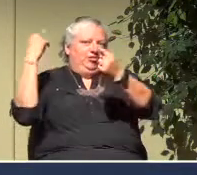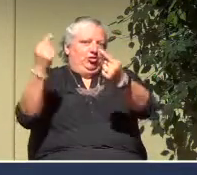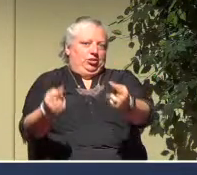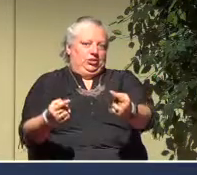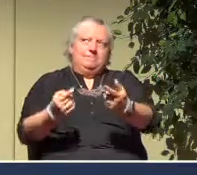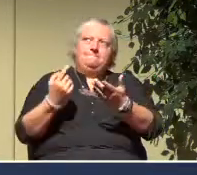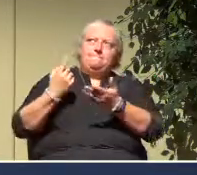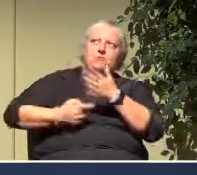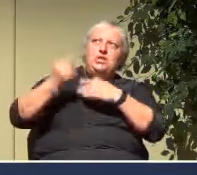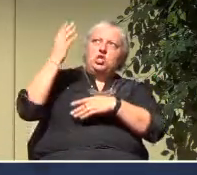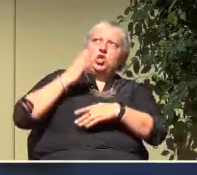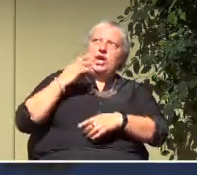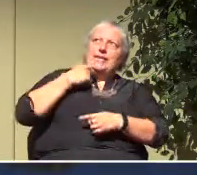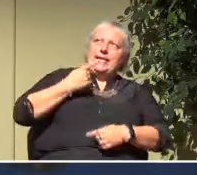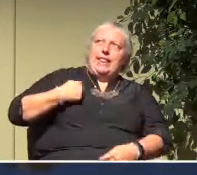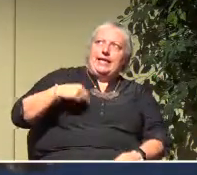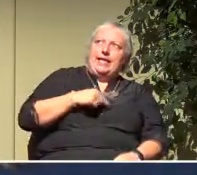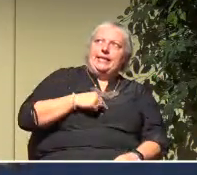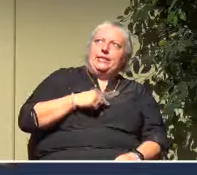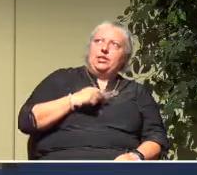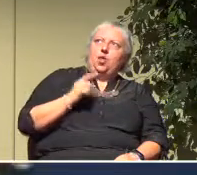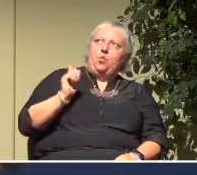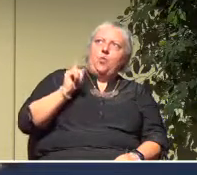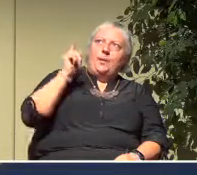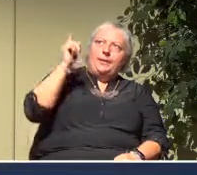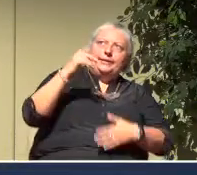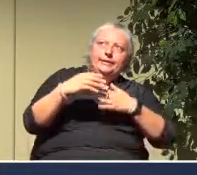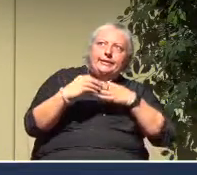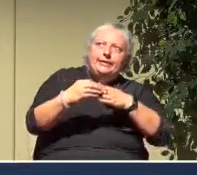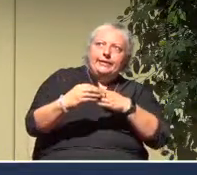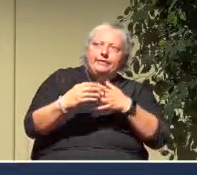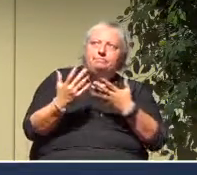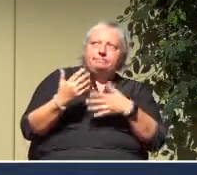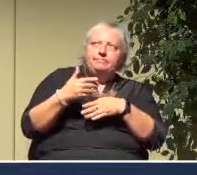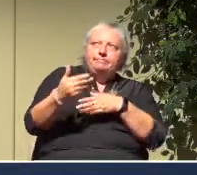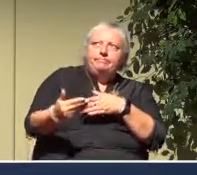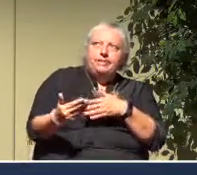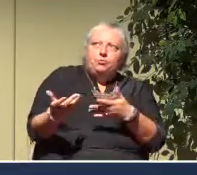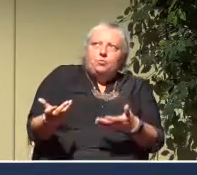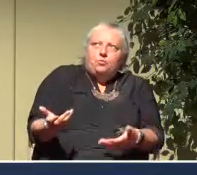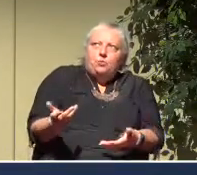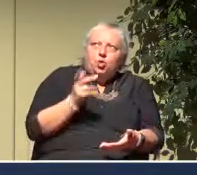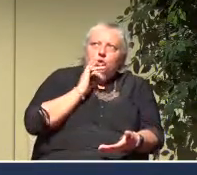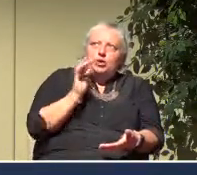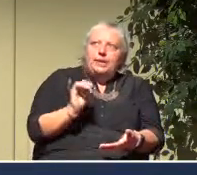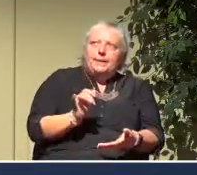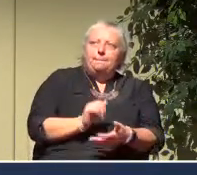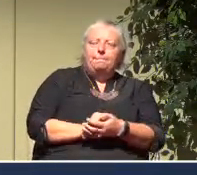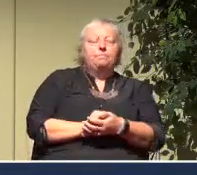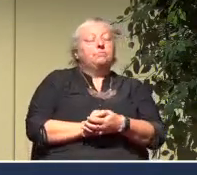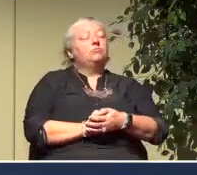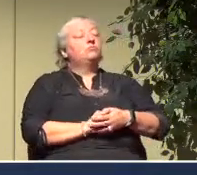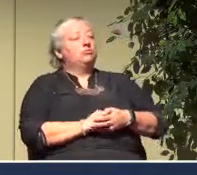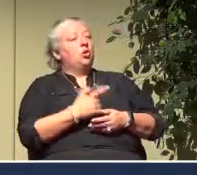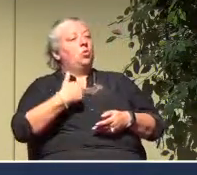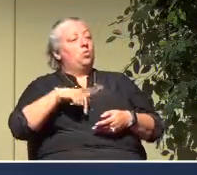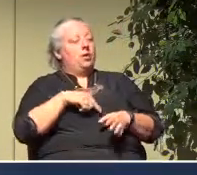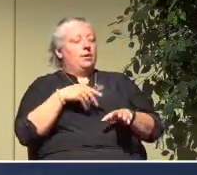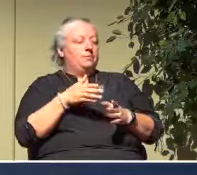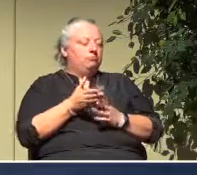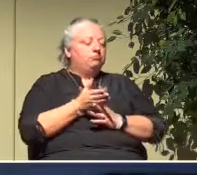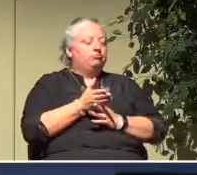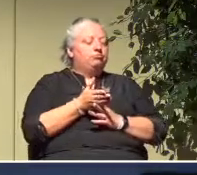is God saying to us? Where is He taking us as a church? What's the next chapter? And so we are walking through